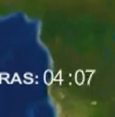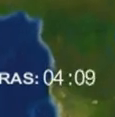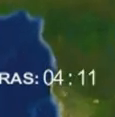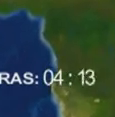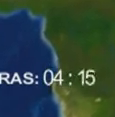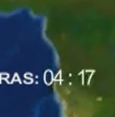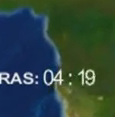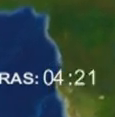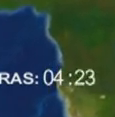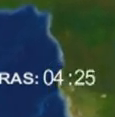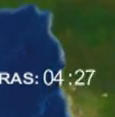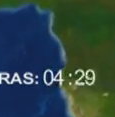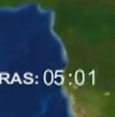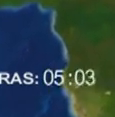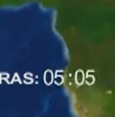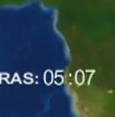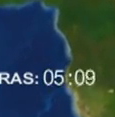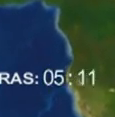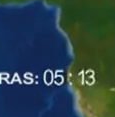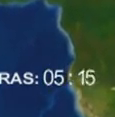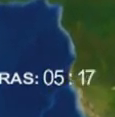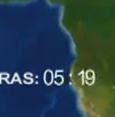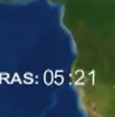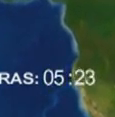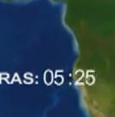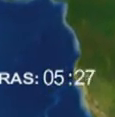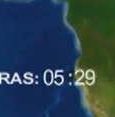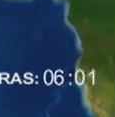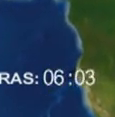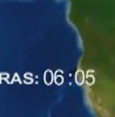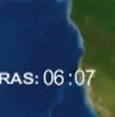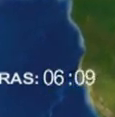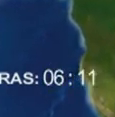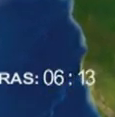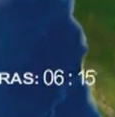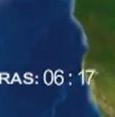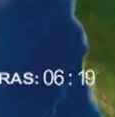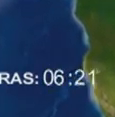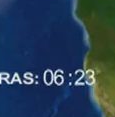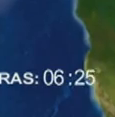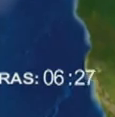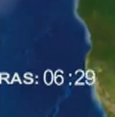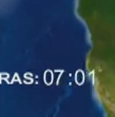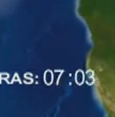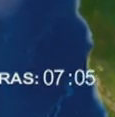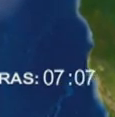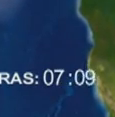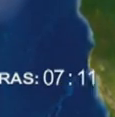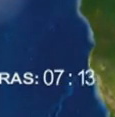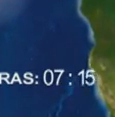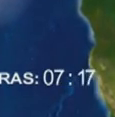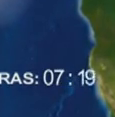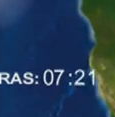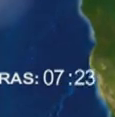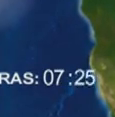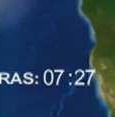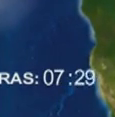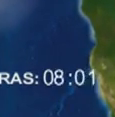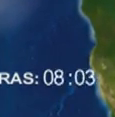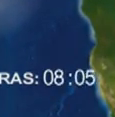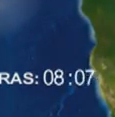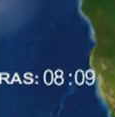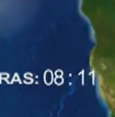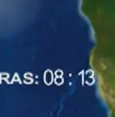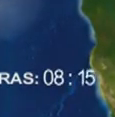earthquake itself, but were the result of a tsunami that was caused by the earthquake. This tsunami not only affected Puerto Rico and other European